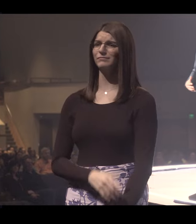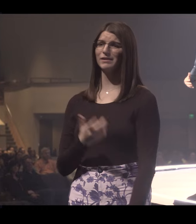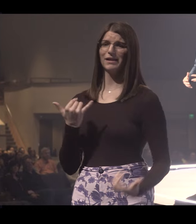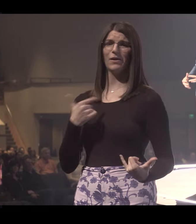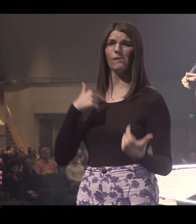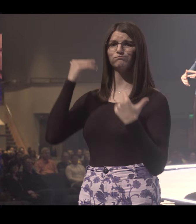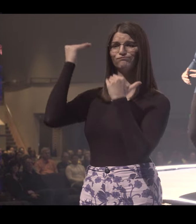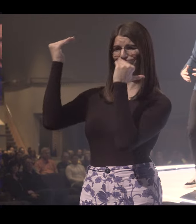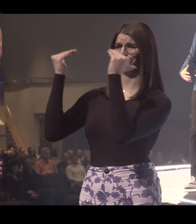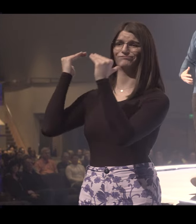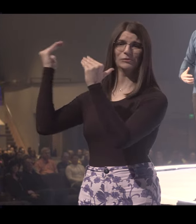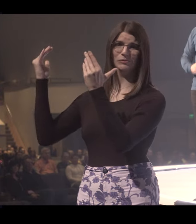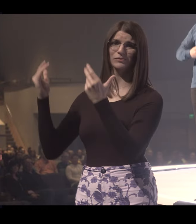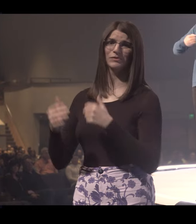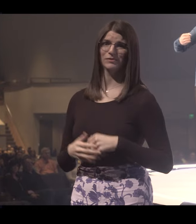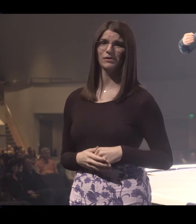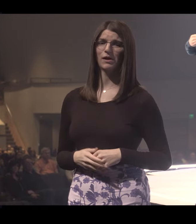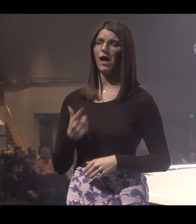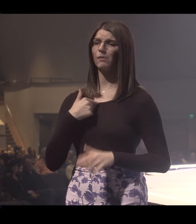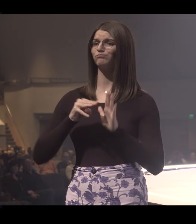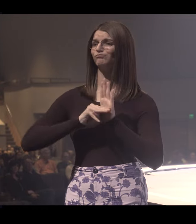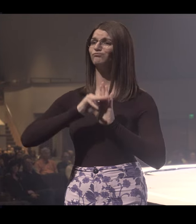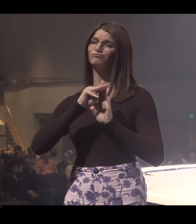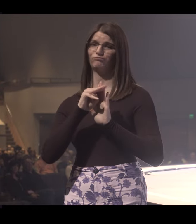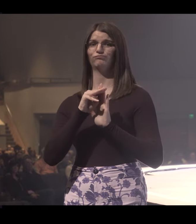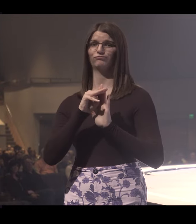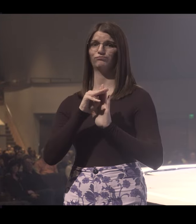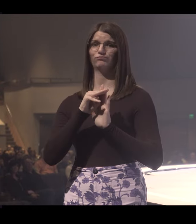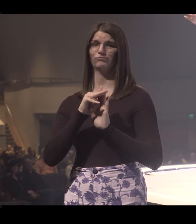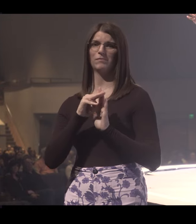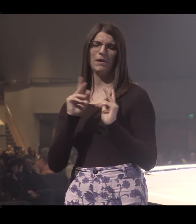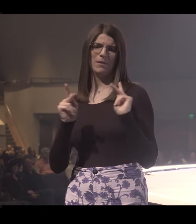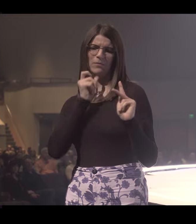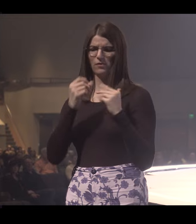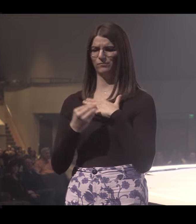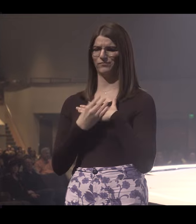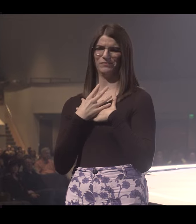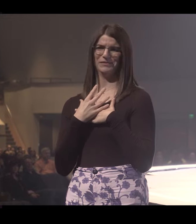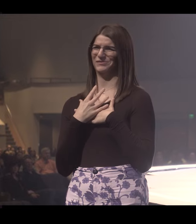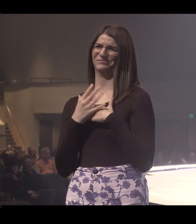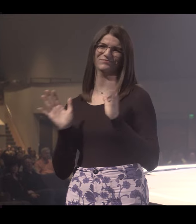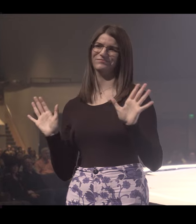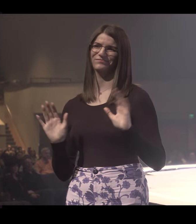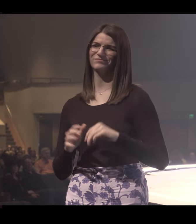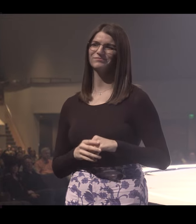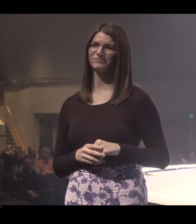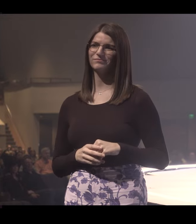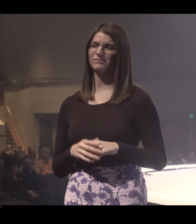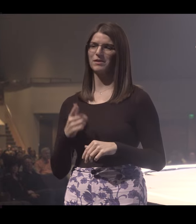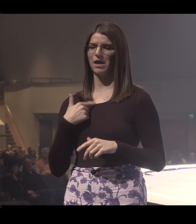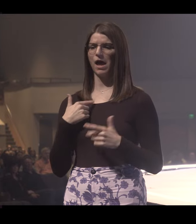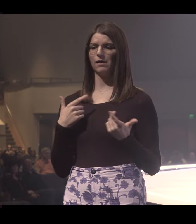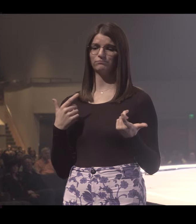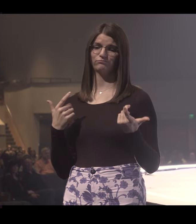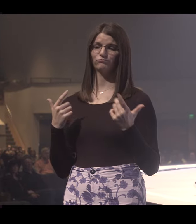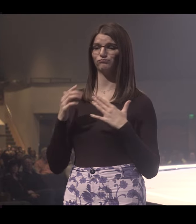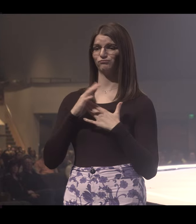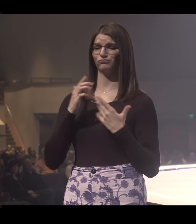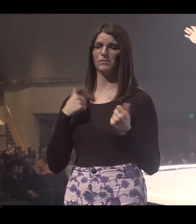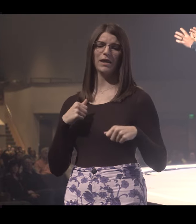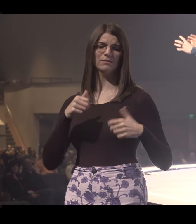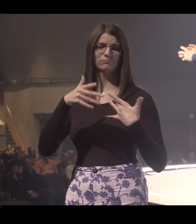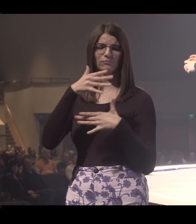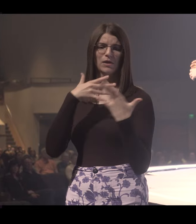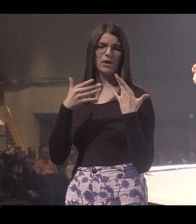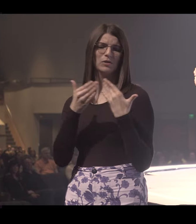what we think. Well, I'm an adult. I'm mature. People don't influence me anymore. I'm kind of a big deal.